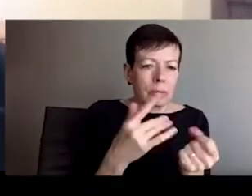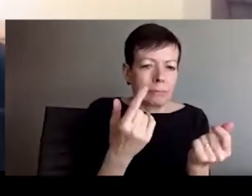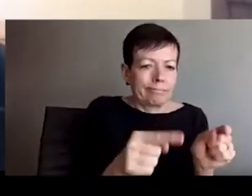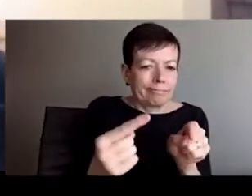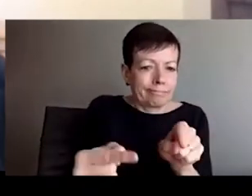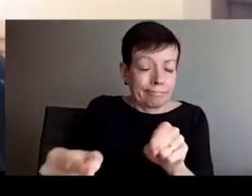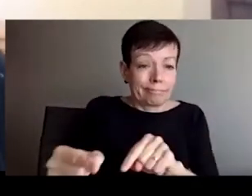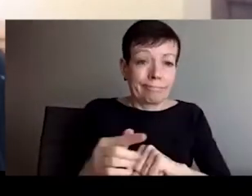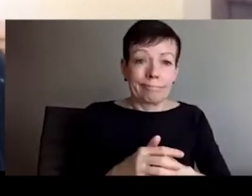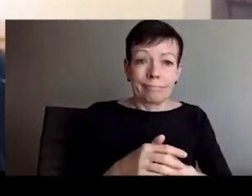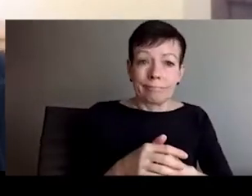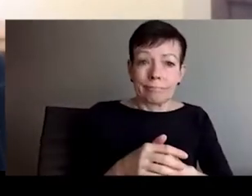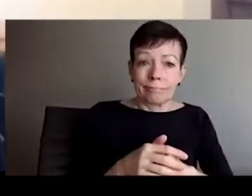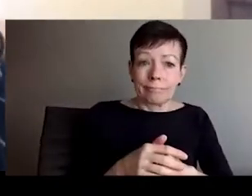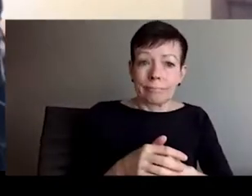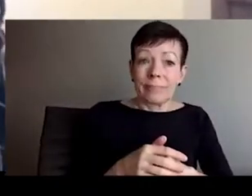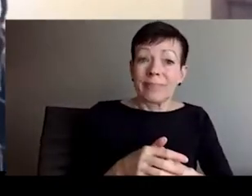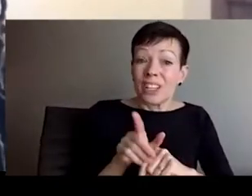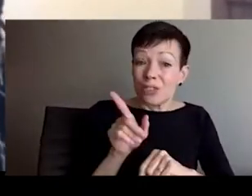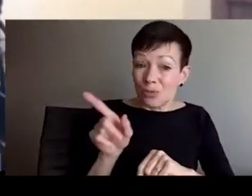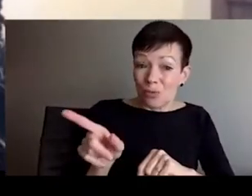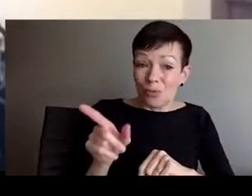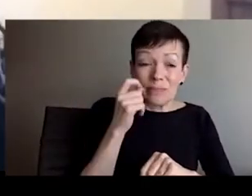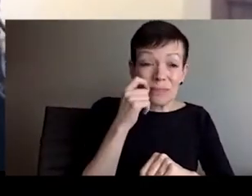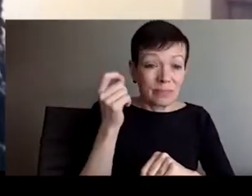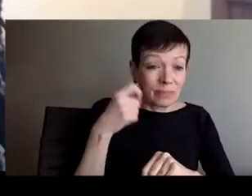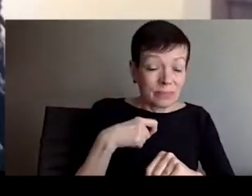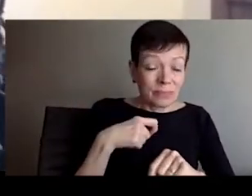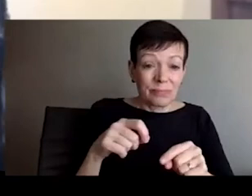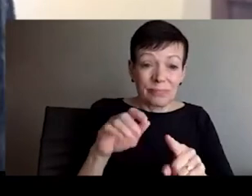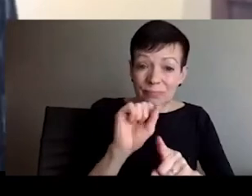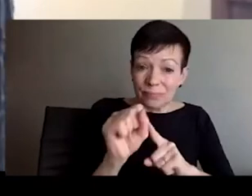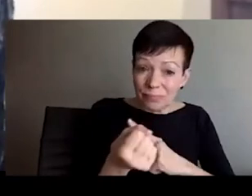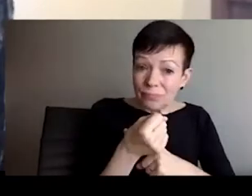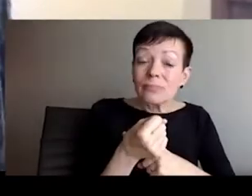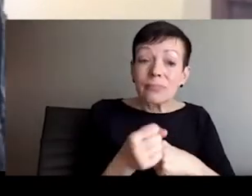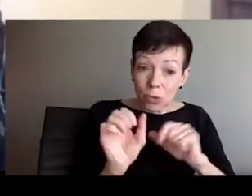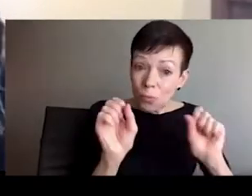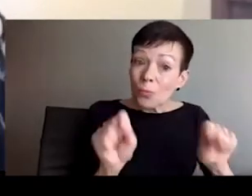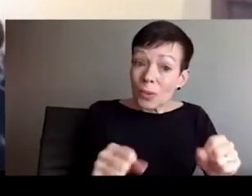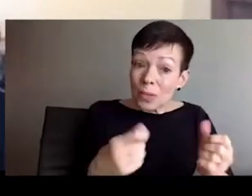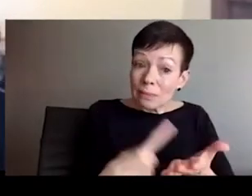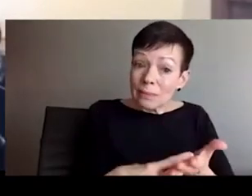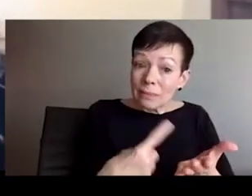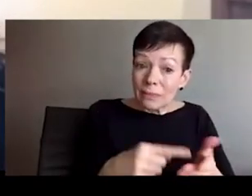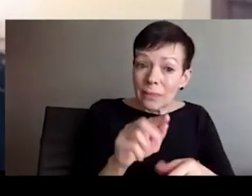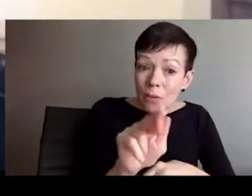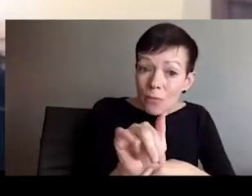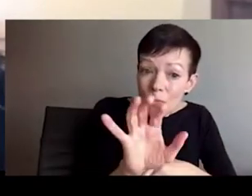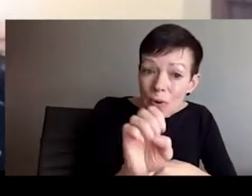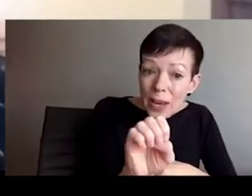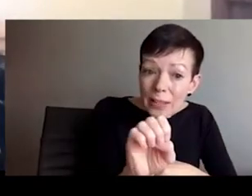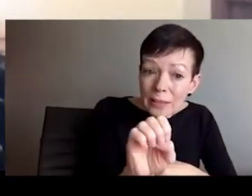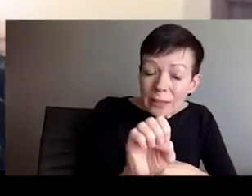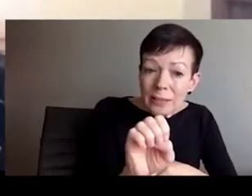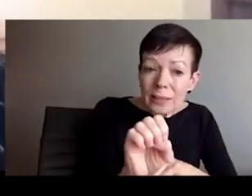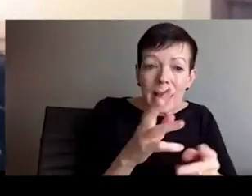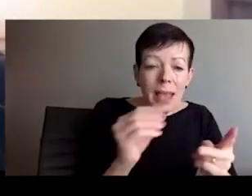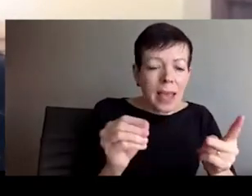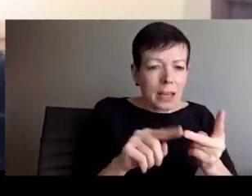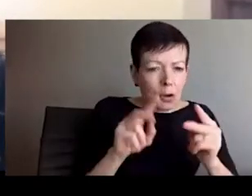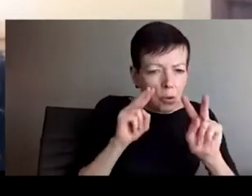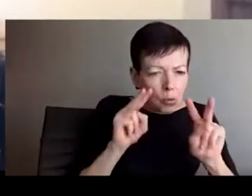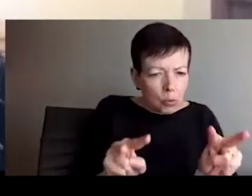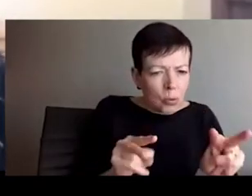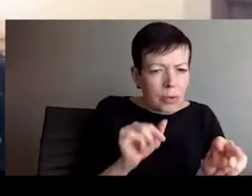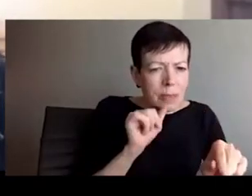always here. And so how do, how is it showing up is the better question, not necessarily is it here or why are you bringing it into this space? And